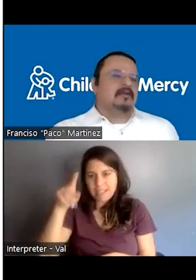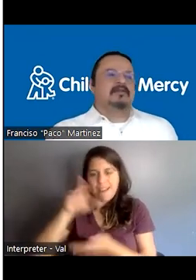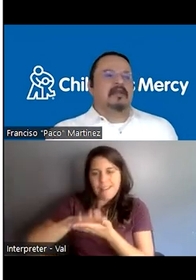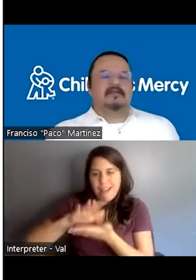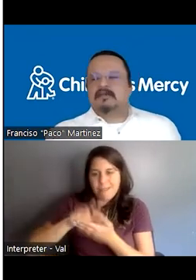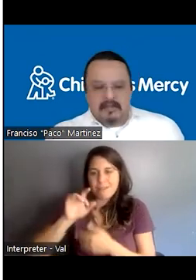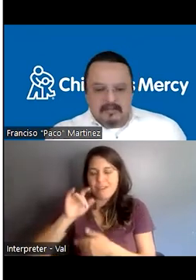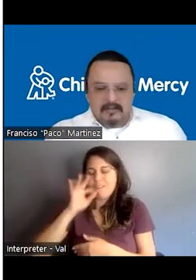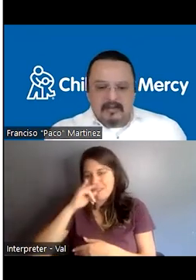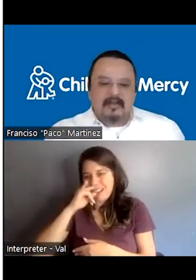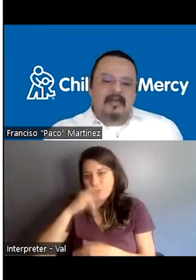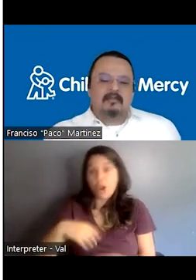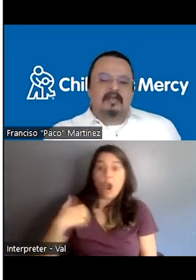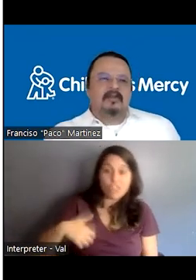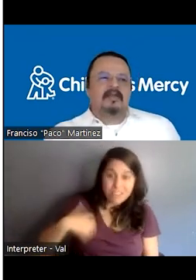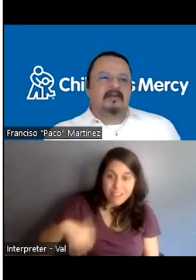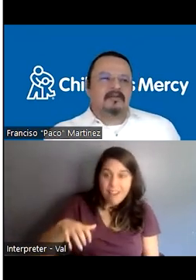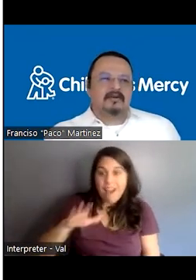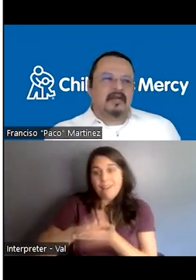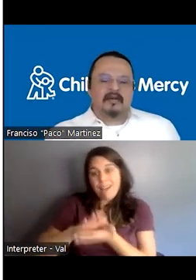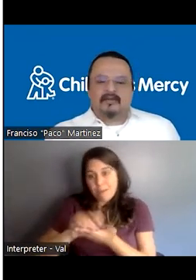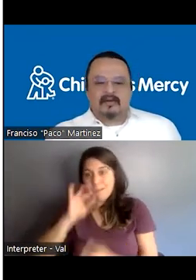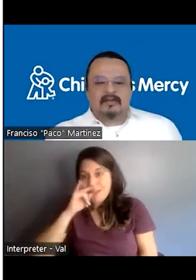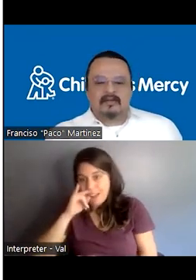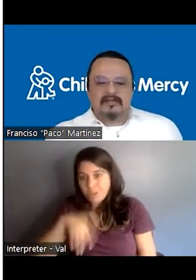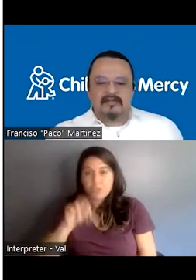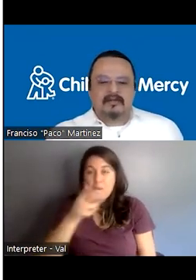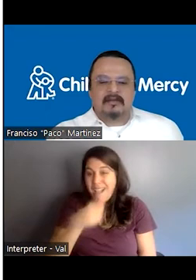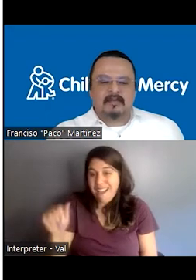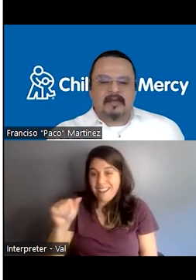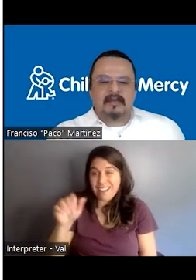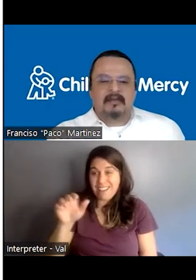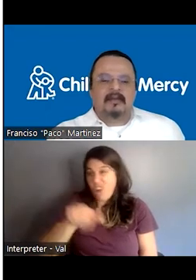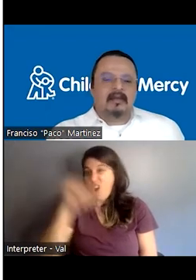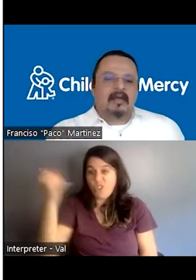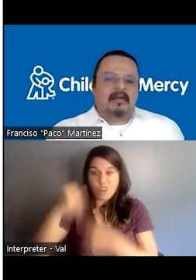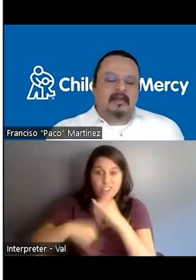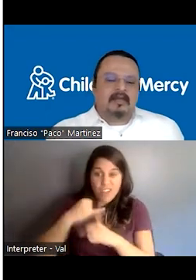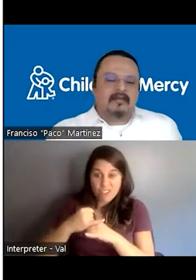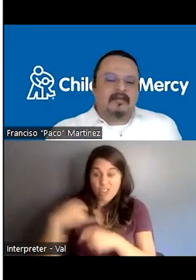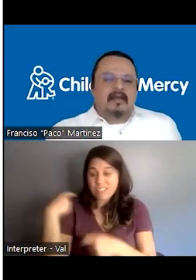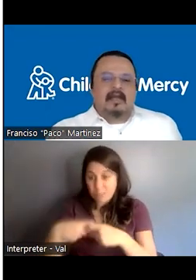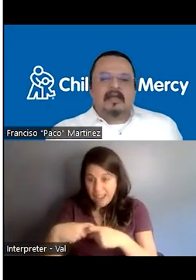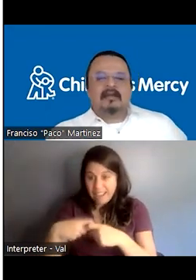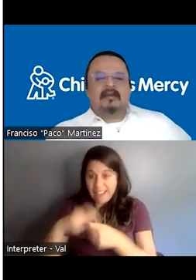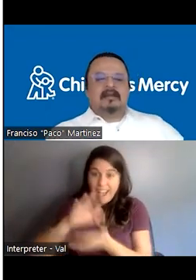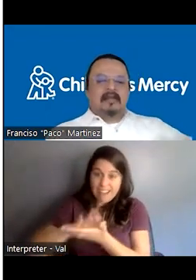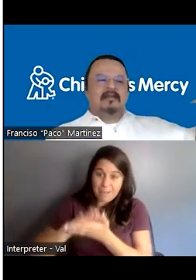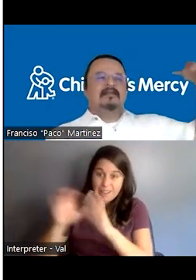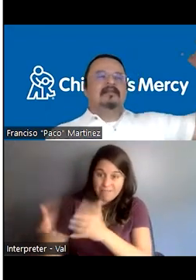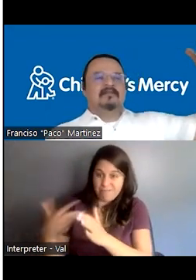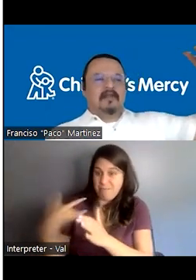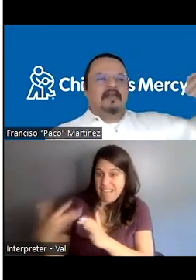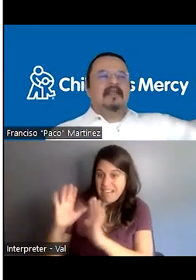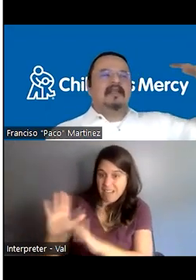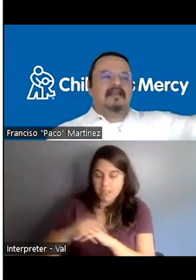Pediatrics or the Argentina Academy of Pediatrics or any other international Hispanic academics. And then